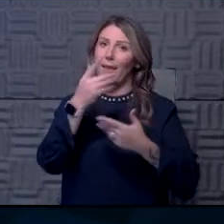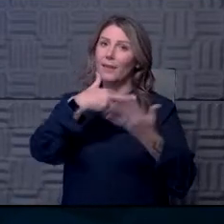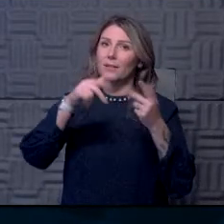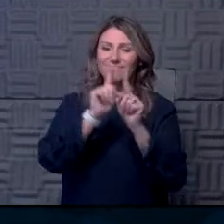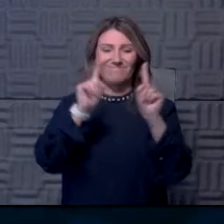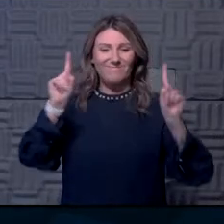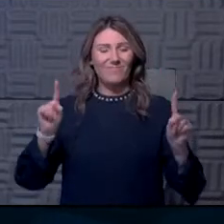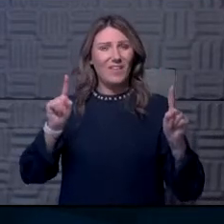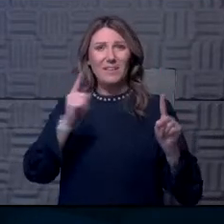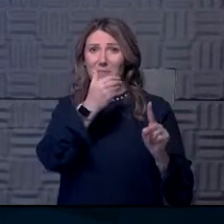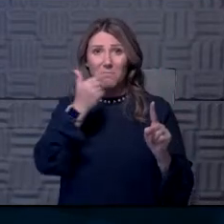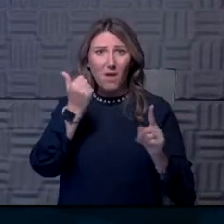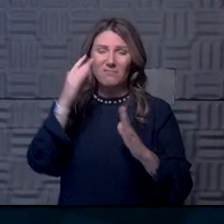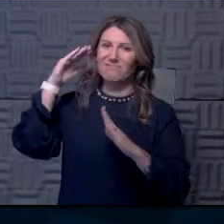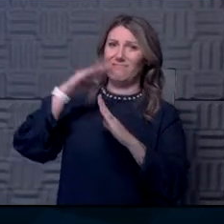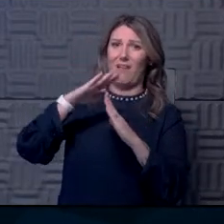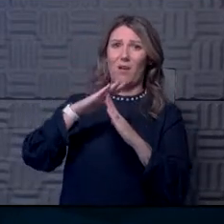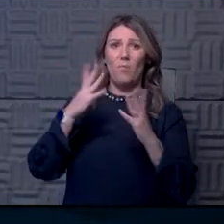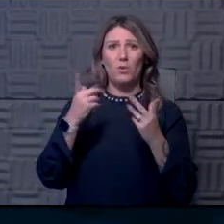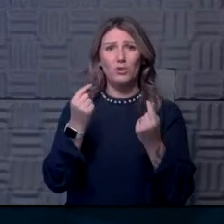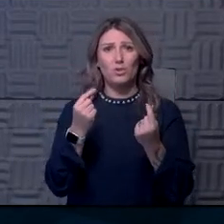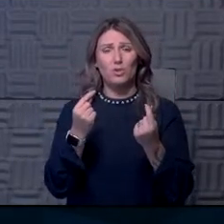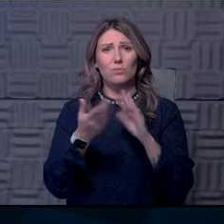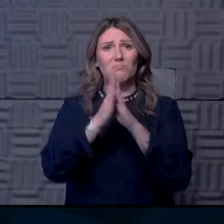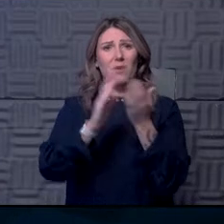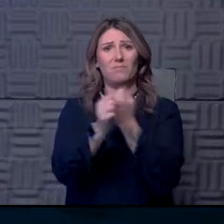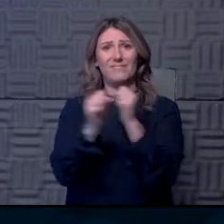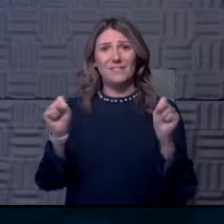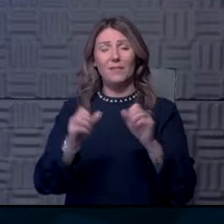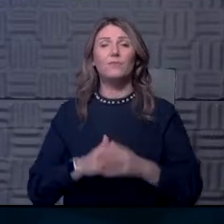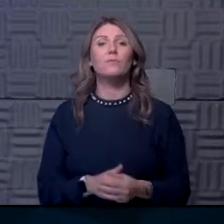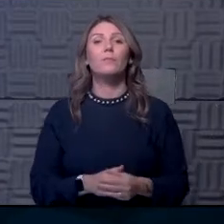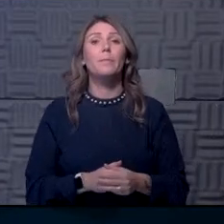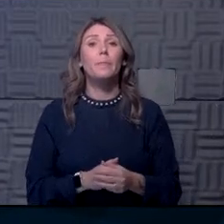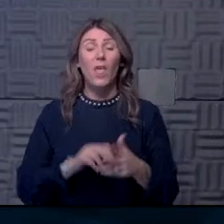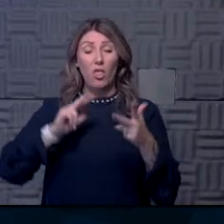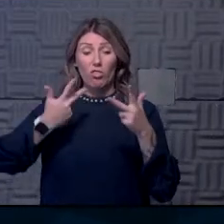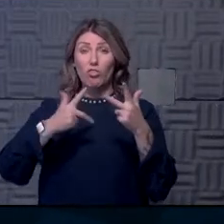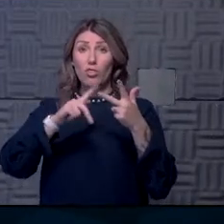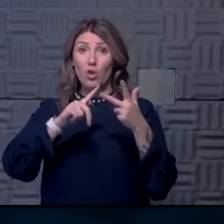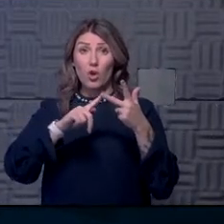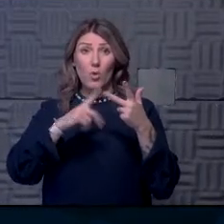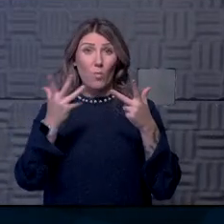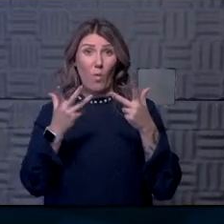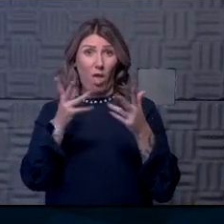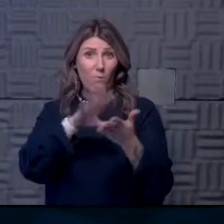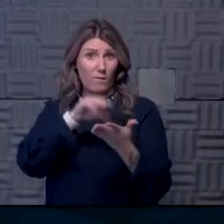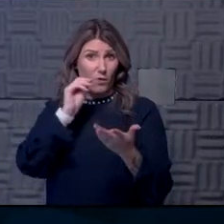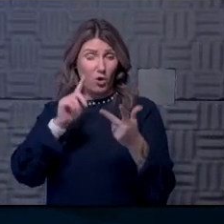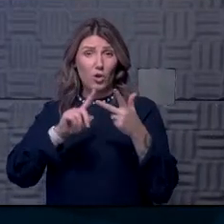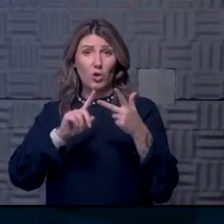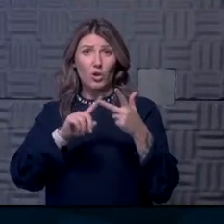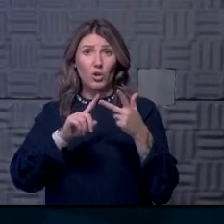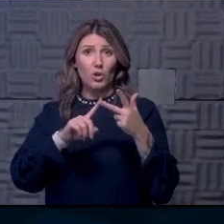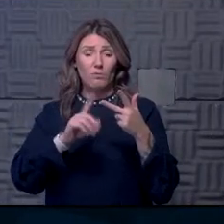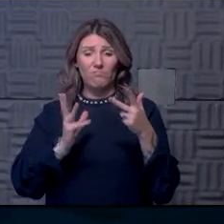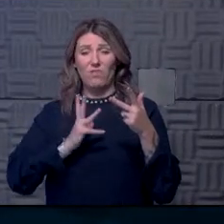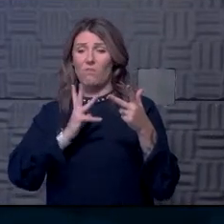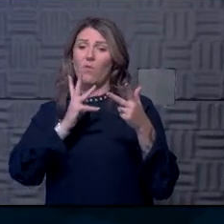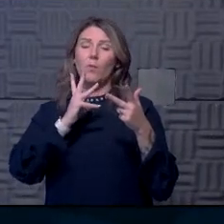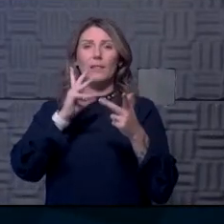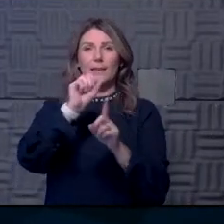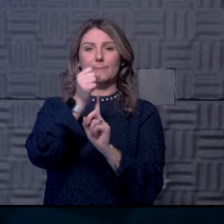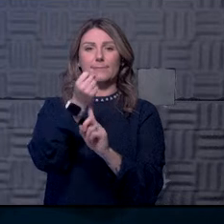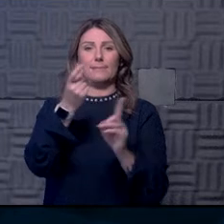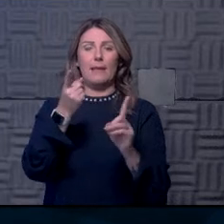behavior to be as safe as possible. Uh, maybe then the third, the third lesson learned is, um, that the formalized setting. So